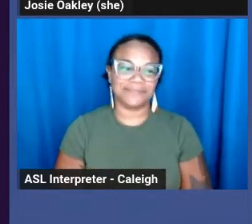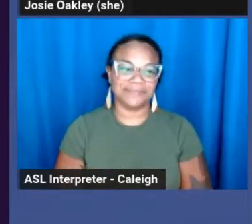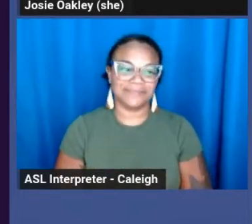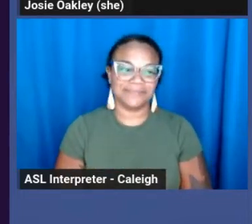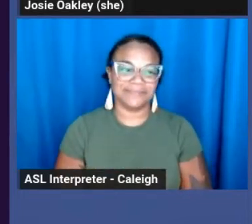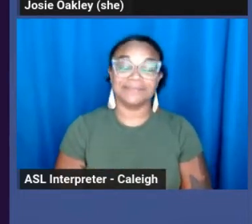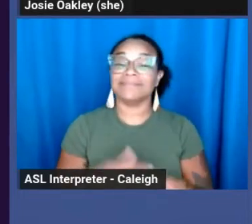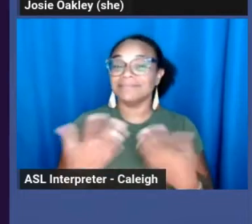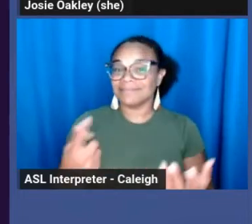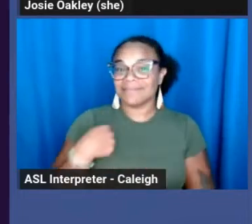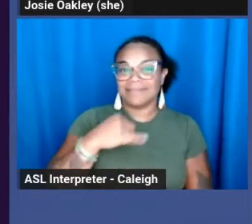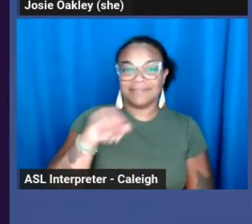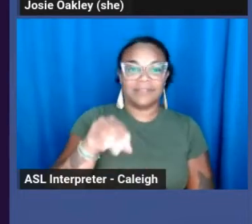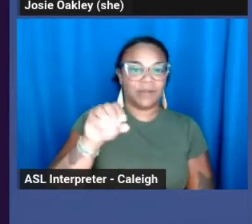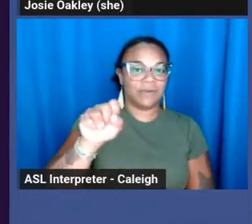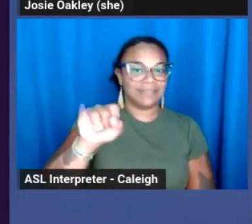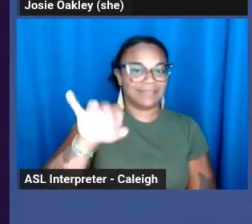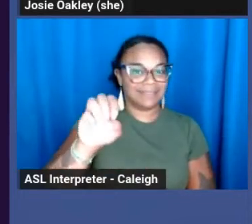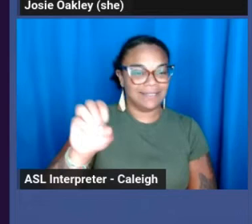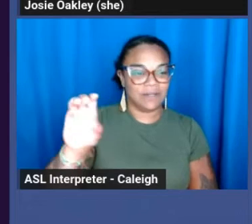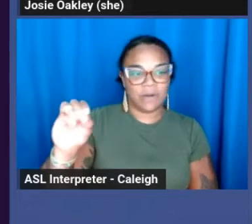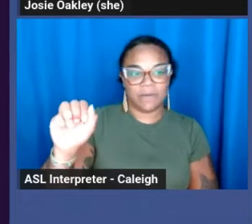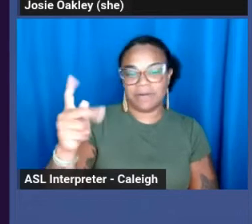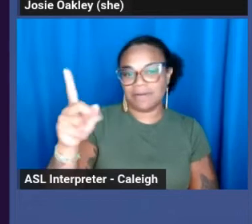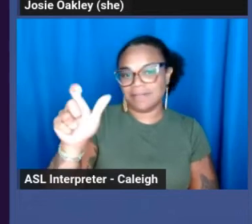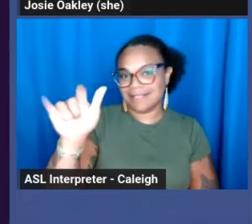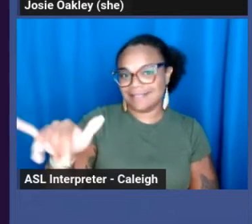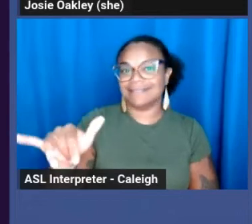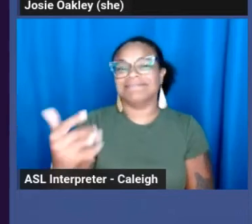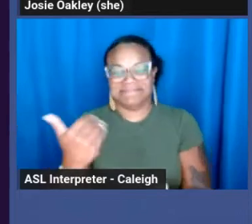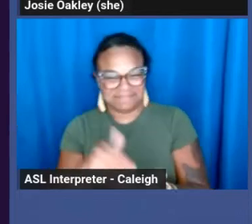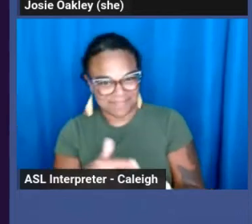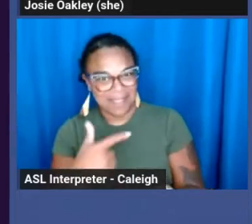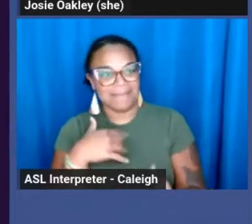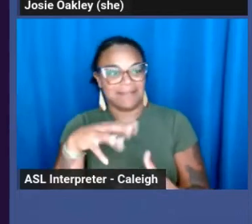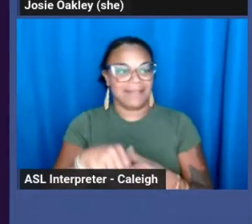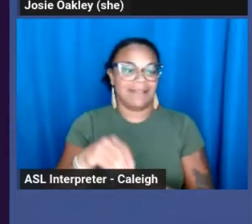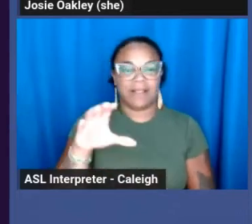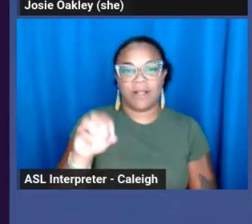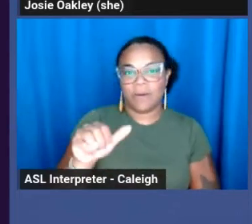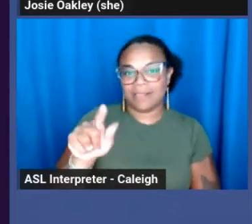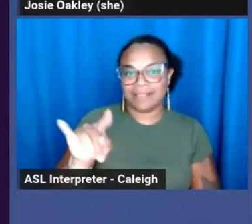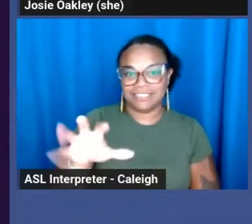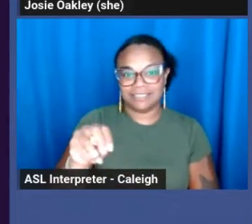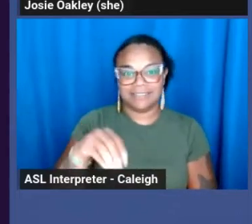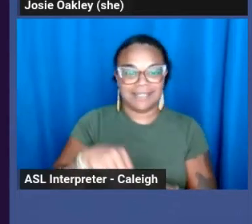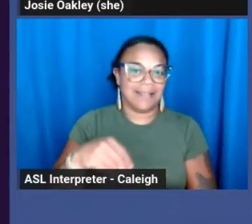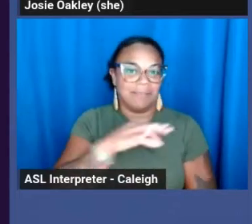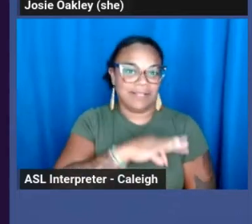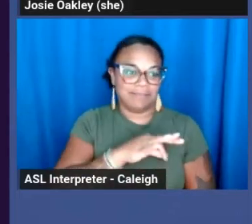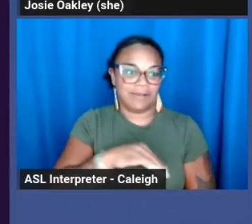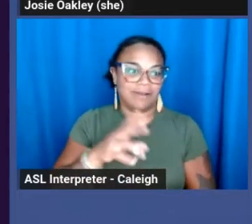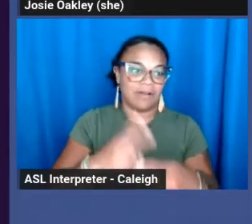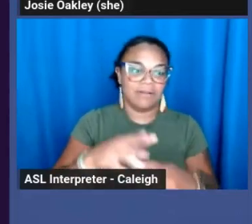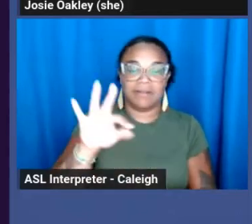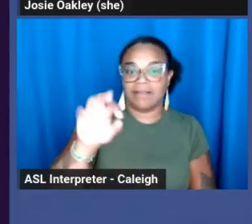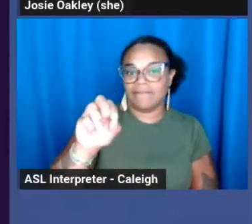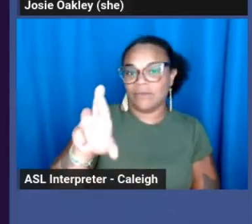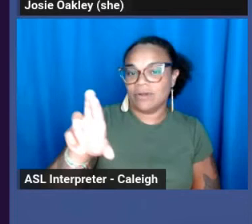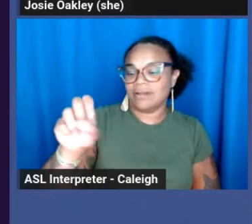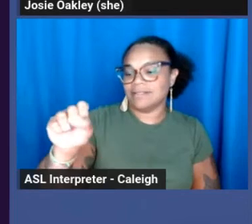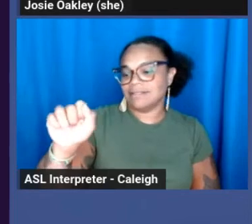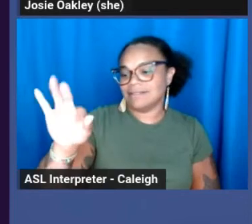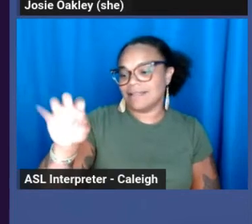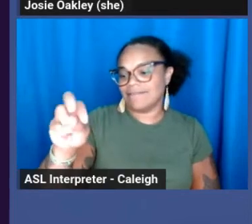I'm Josie Oakley again. I'm part of the coalition in Pittsburgh called For Safer Sex Work. And you can find a lot of our